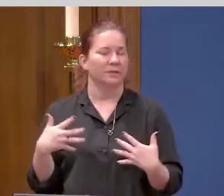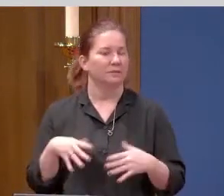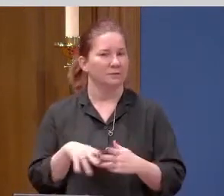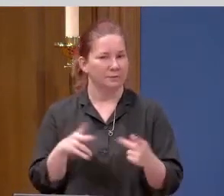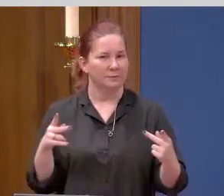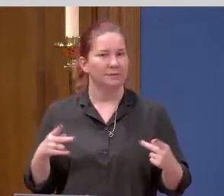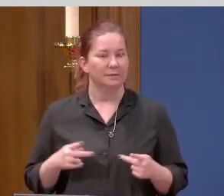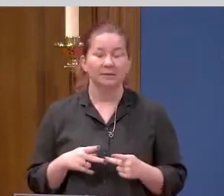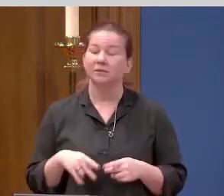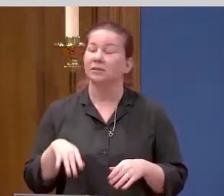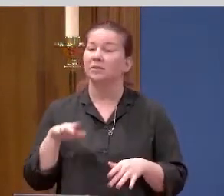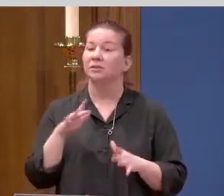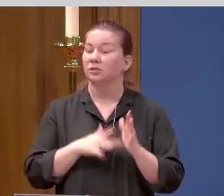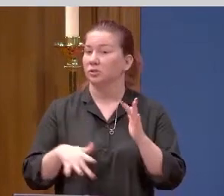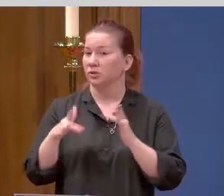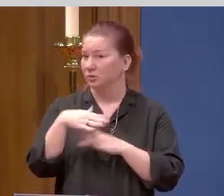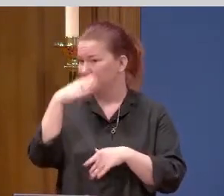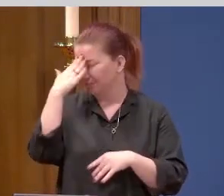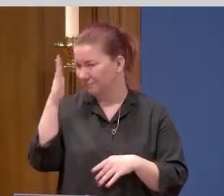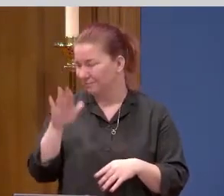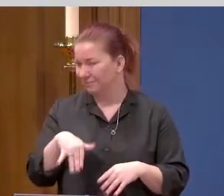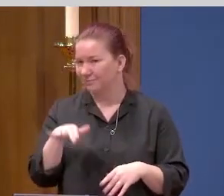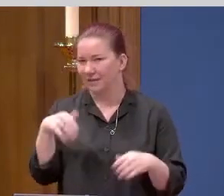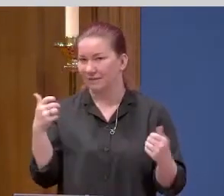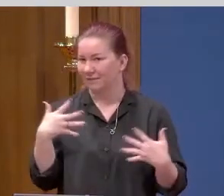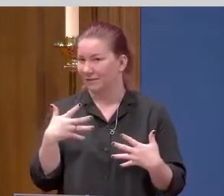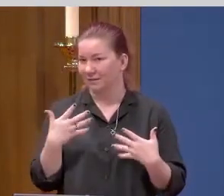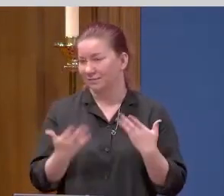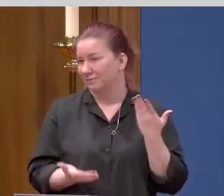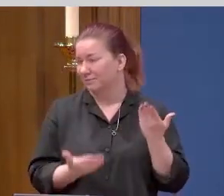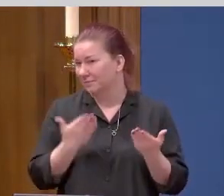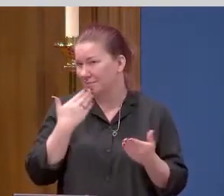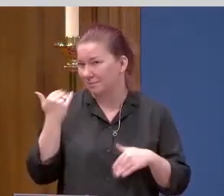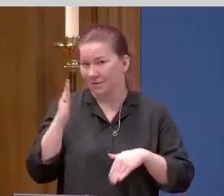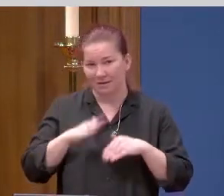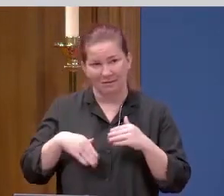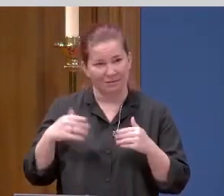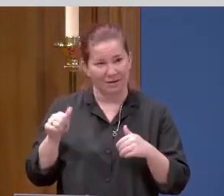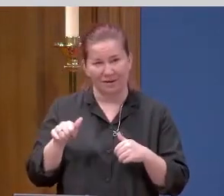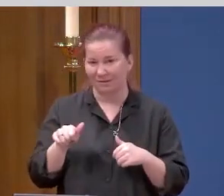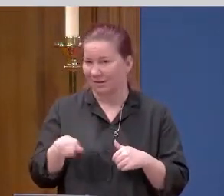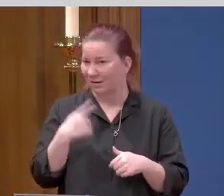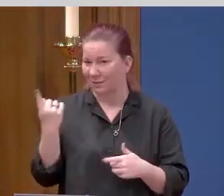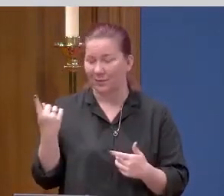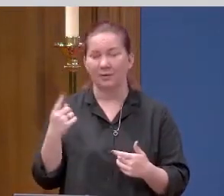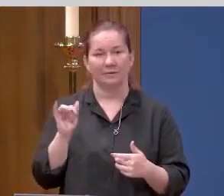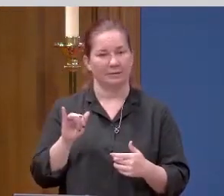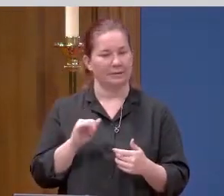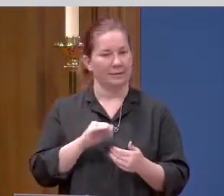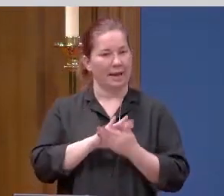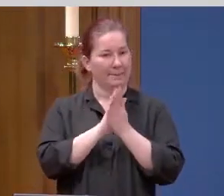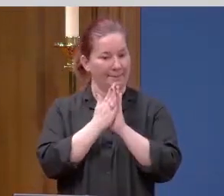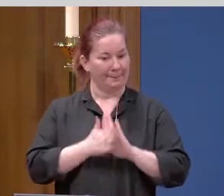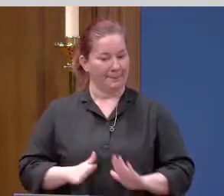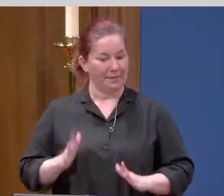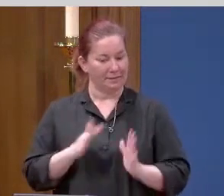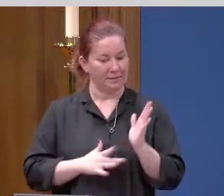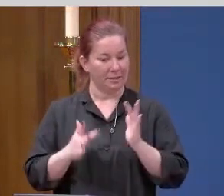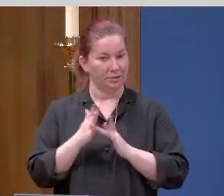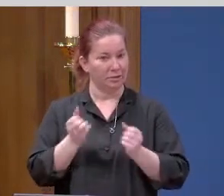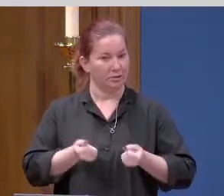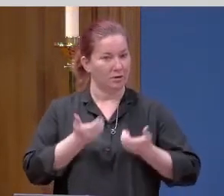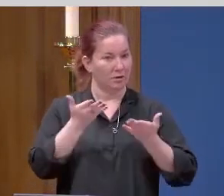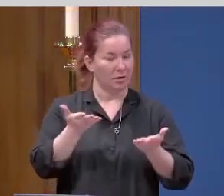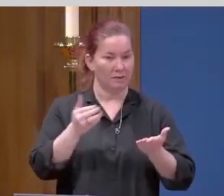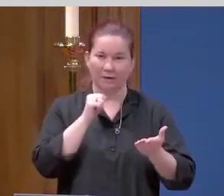Jesus knew this fear, perhaps better than anyone. The peace that Jesus offers is not of this world.